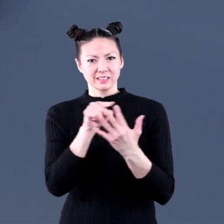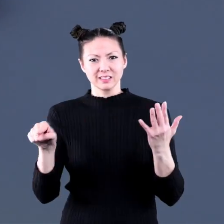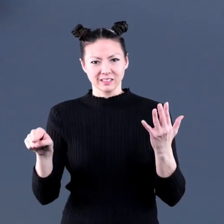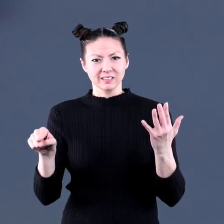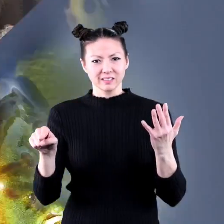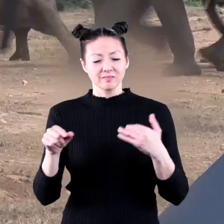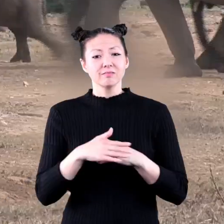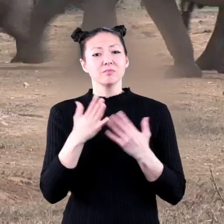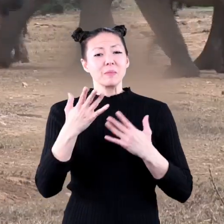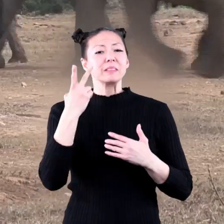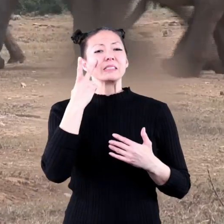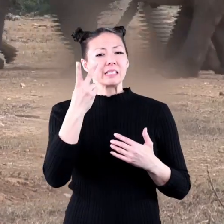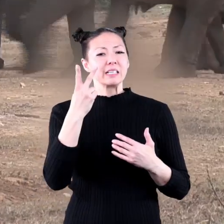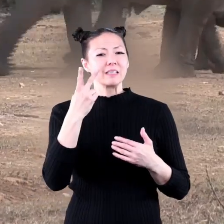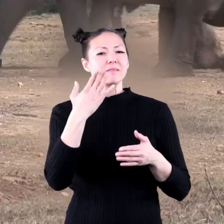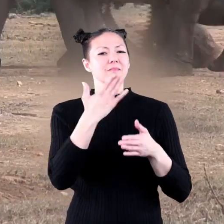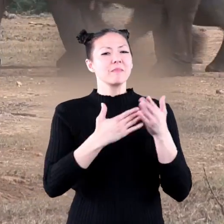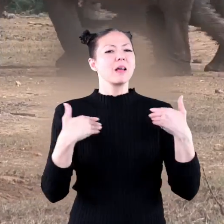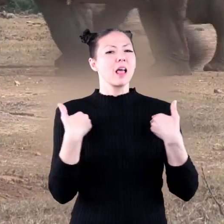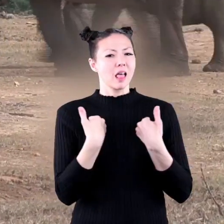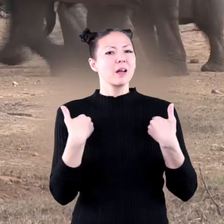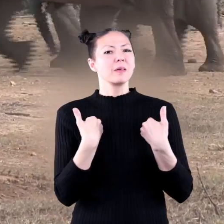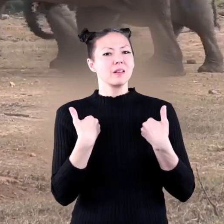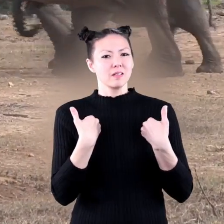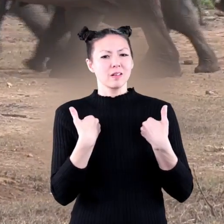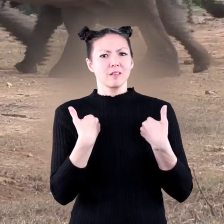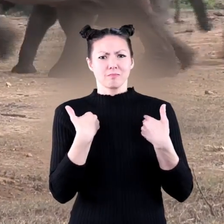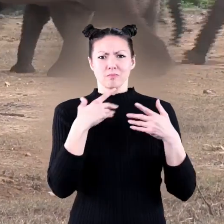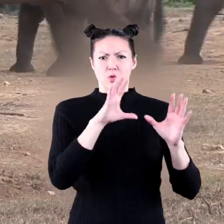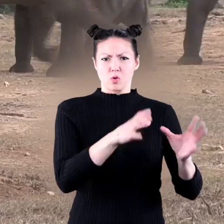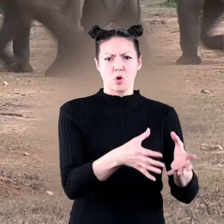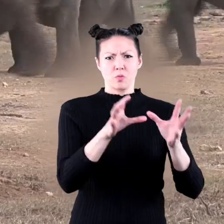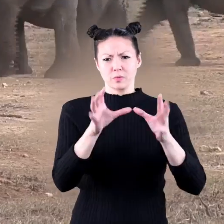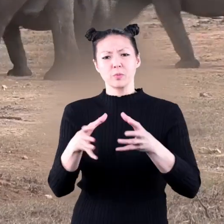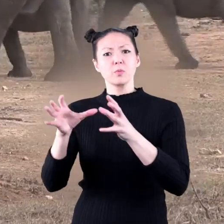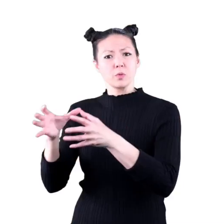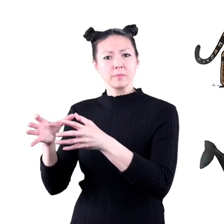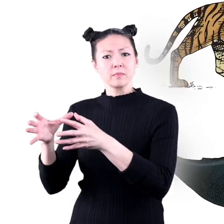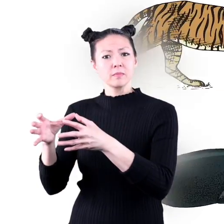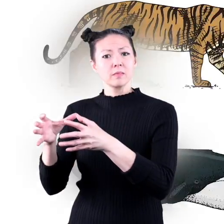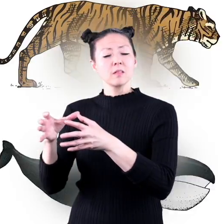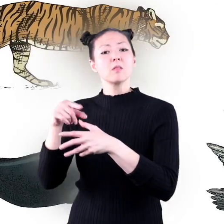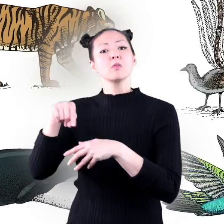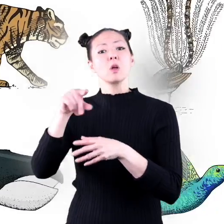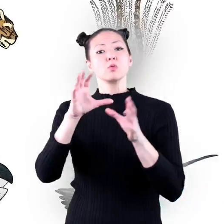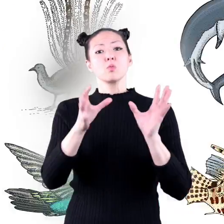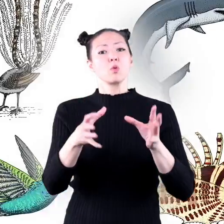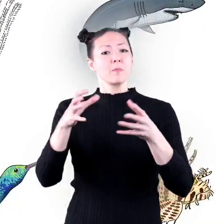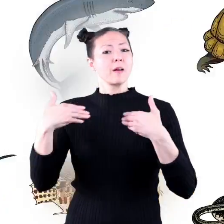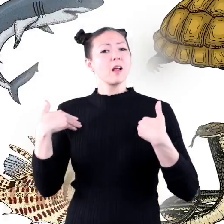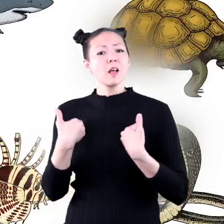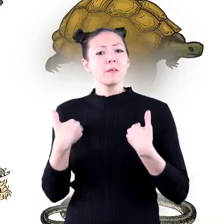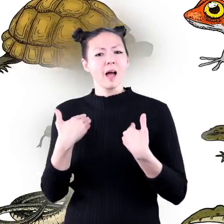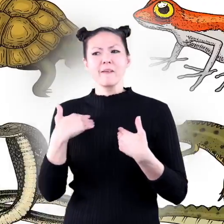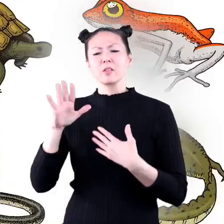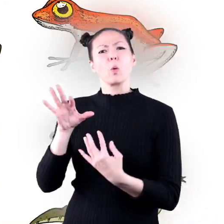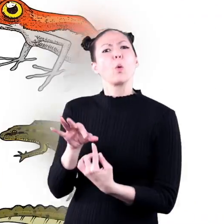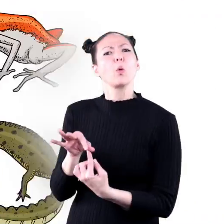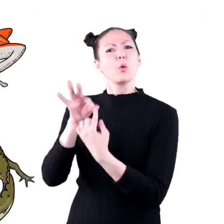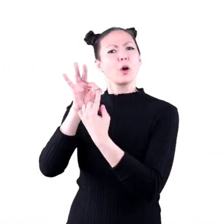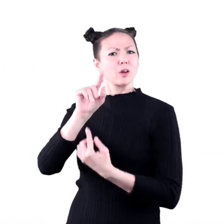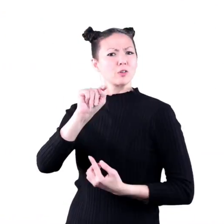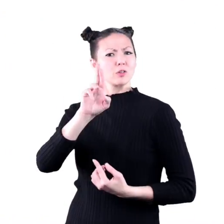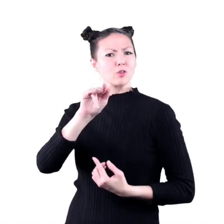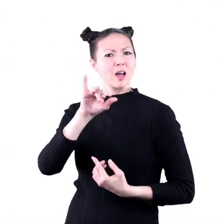you can probably name some animals that go into each group each group of animals has its own